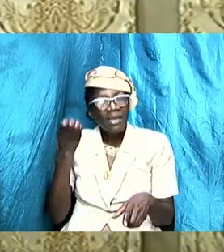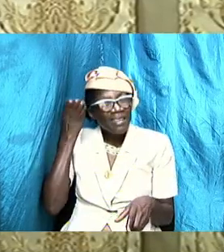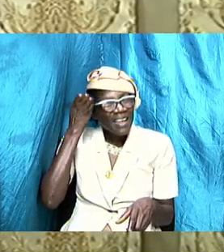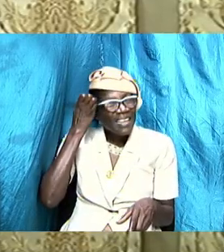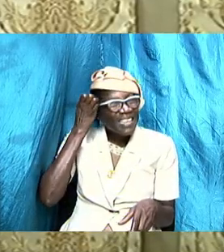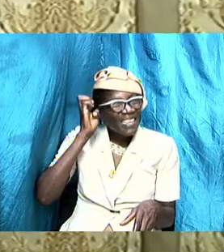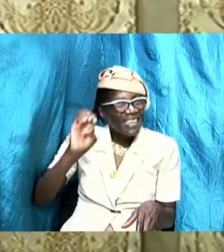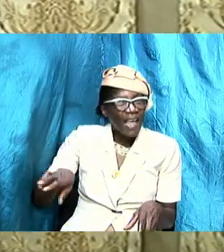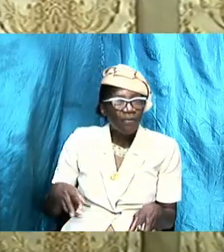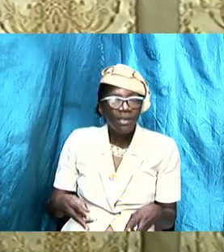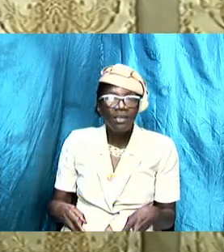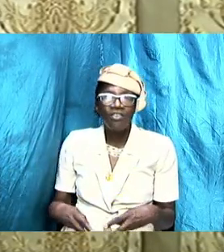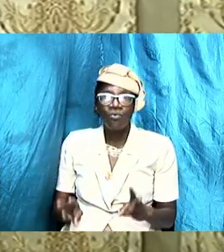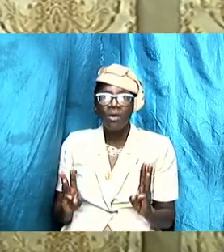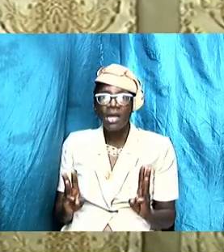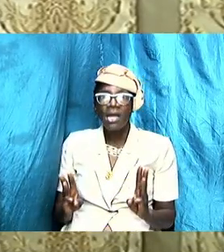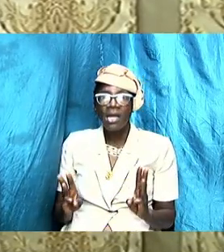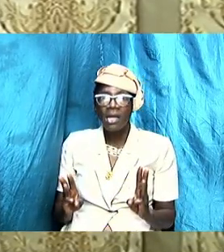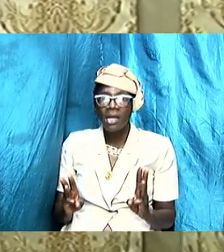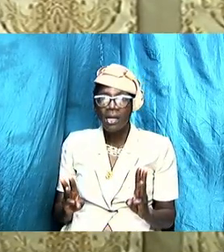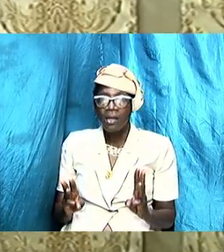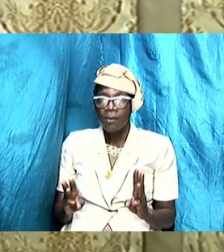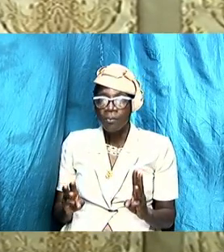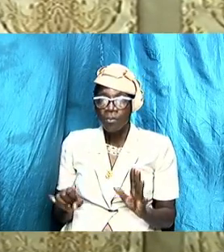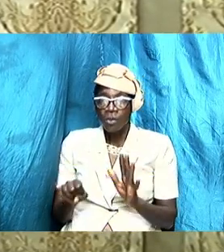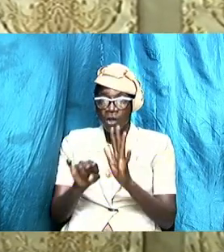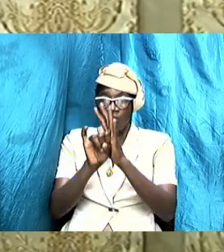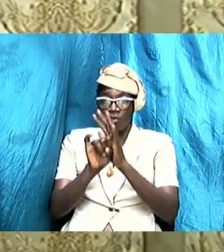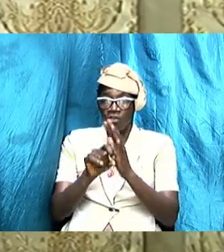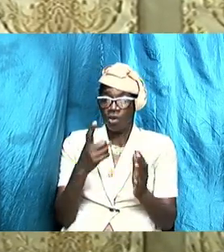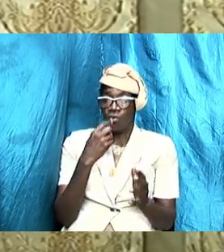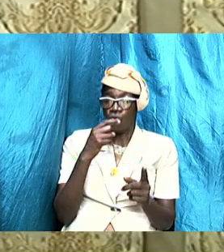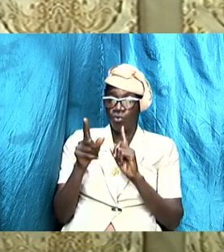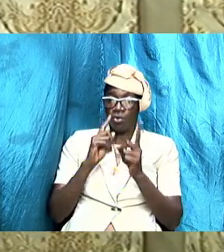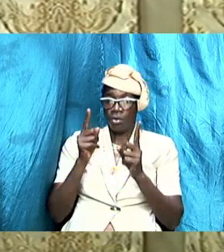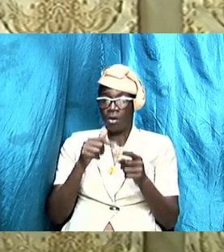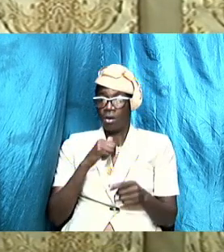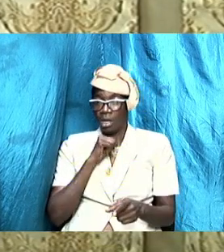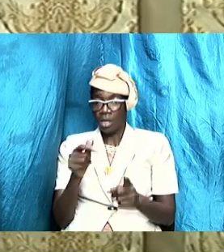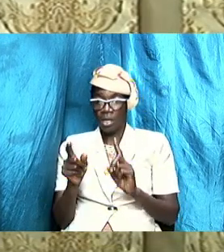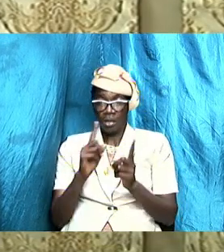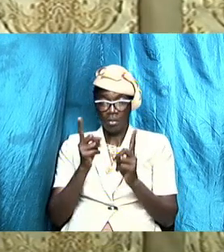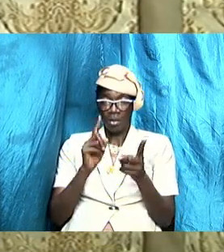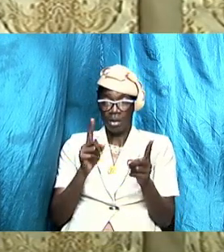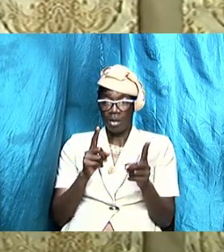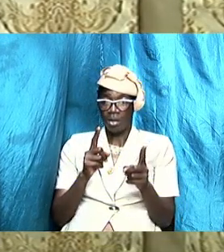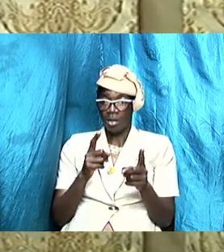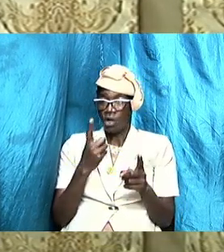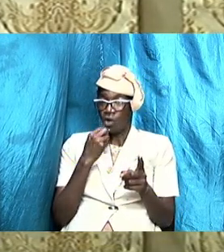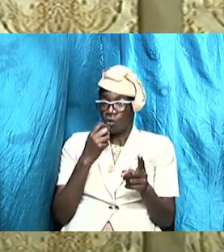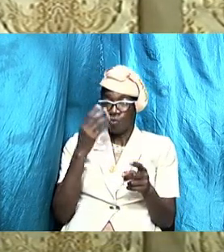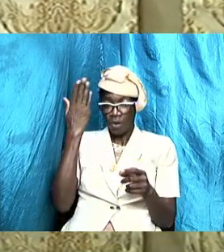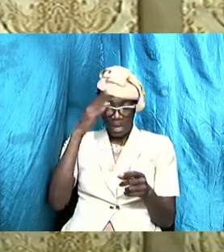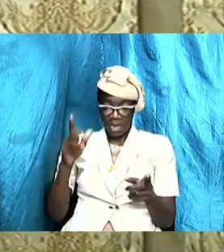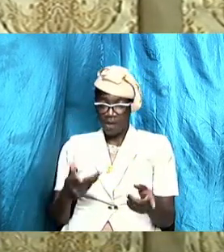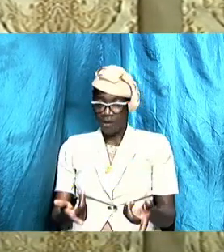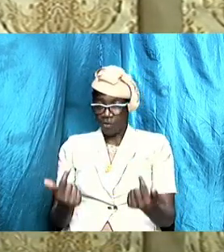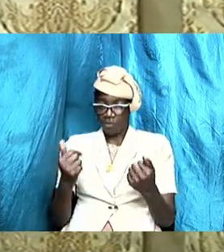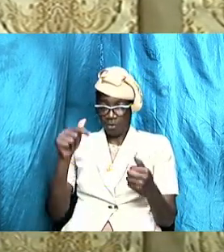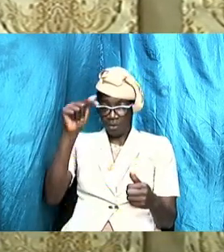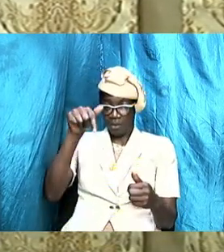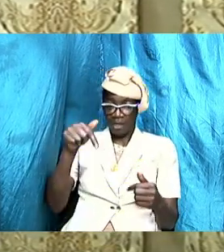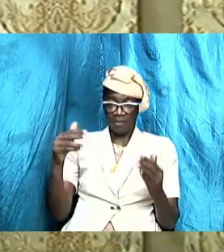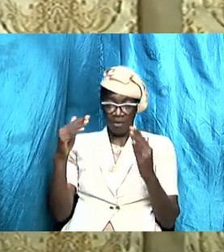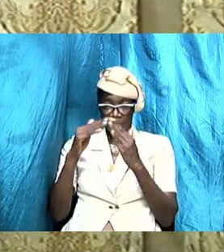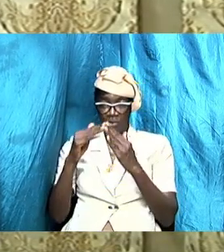diabolical way with instructions being given who to talk to and not to talk to and who to never make come to this house